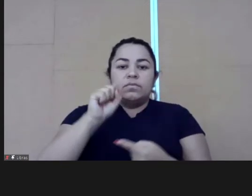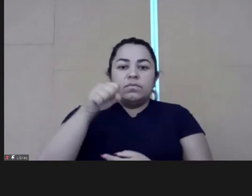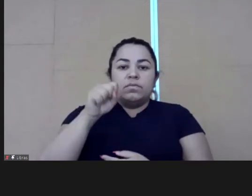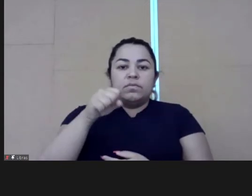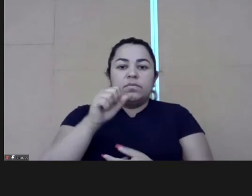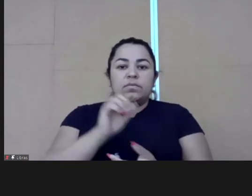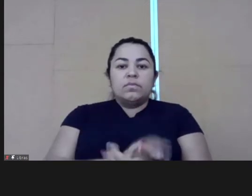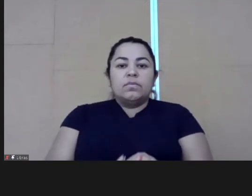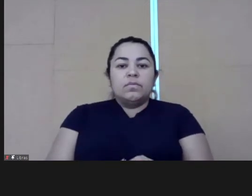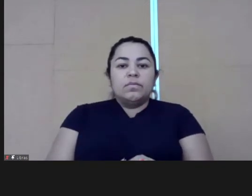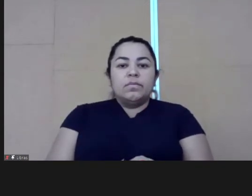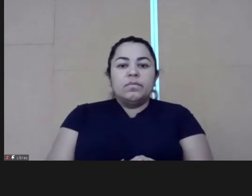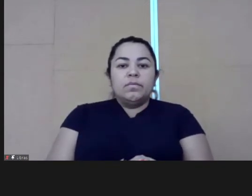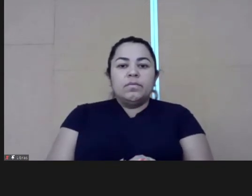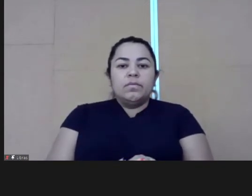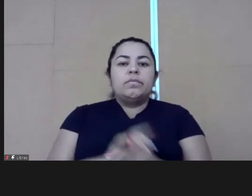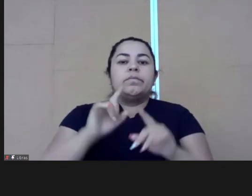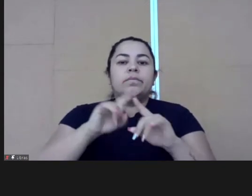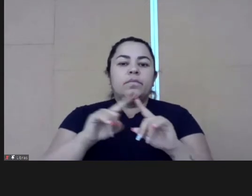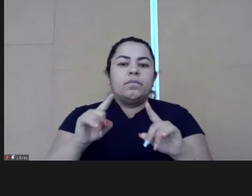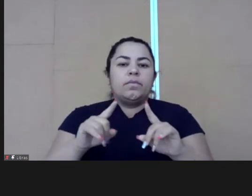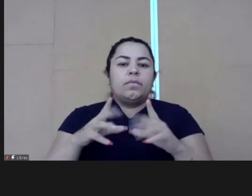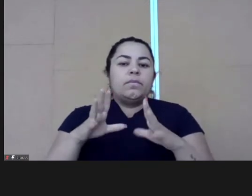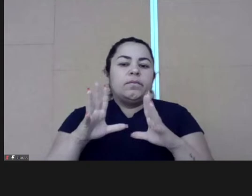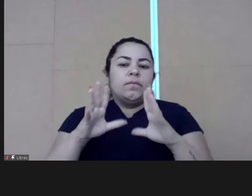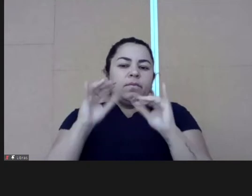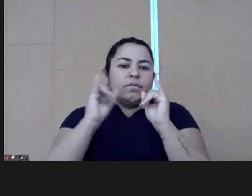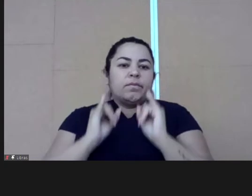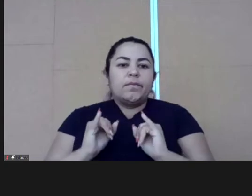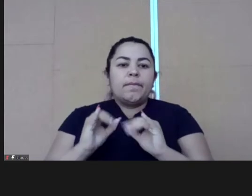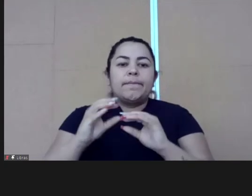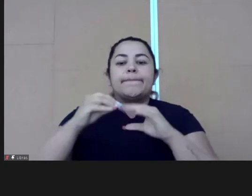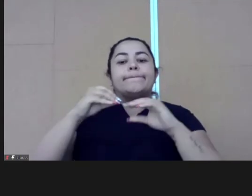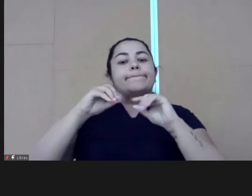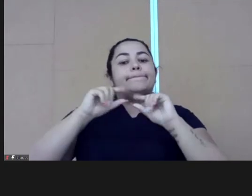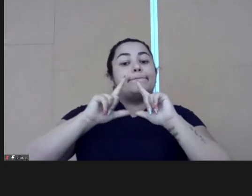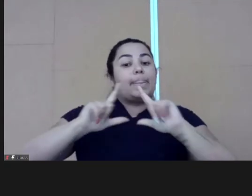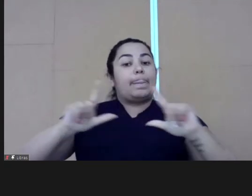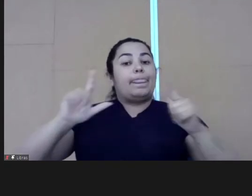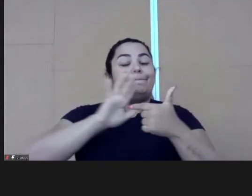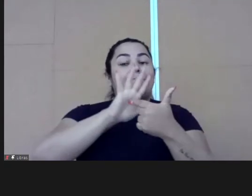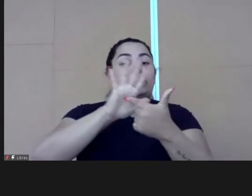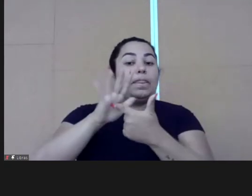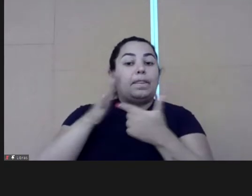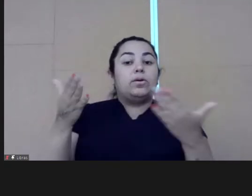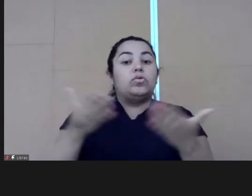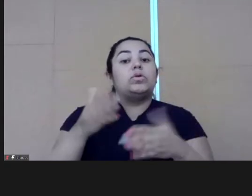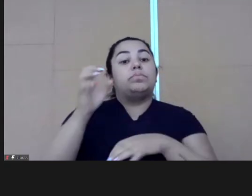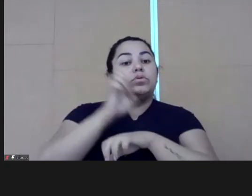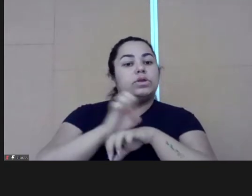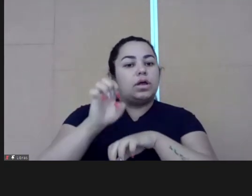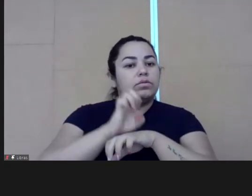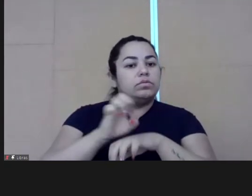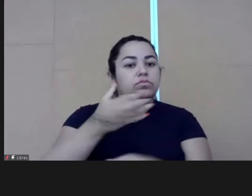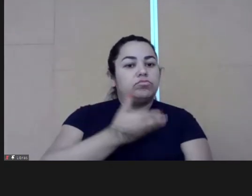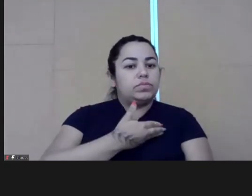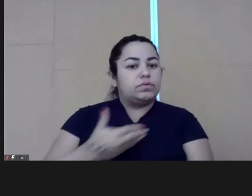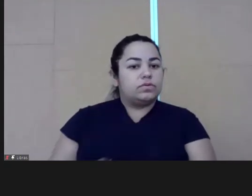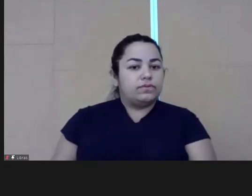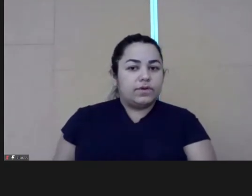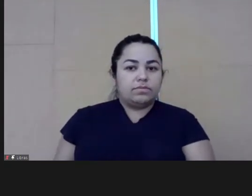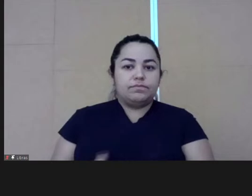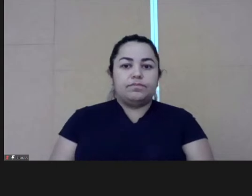agreement with that, right? But taking this scenario, this portrait and coming back to the government,